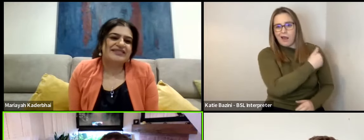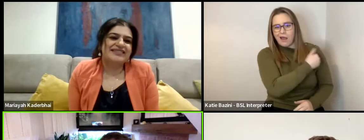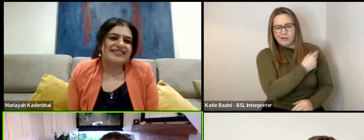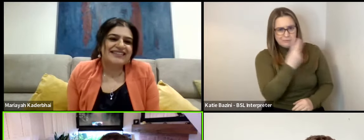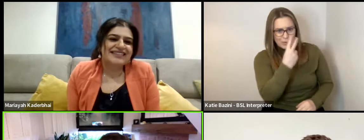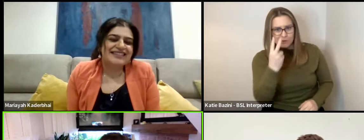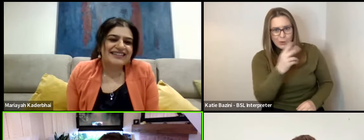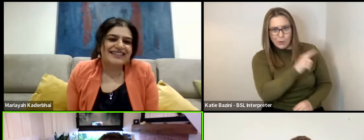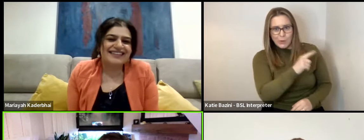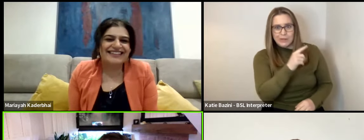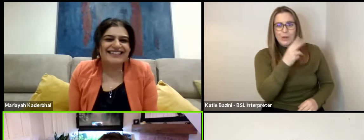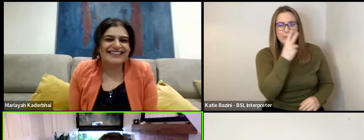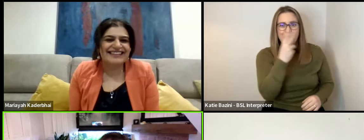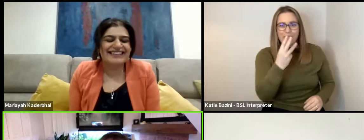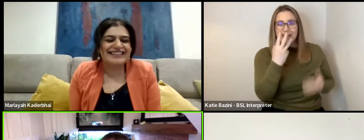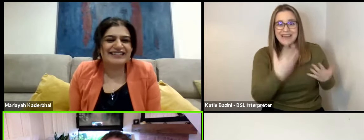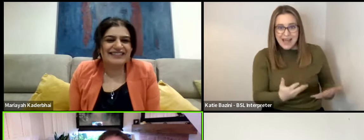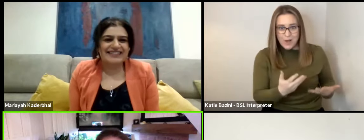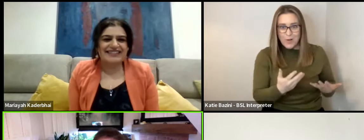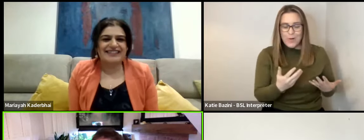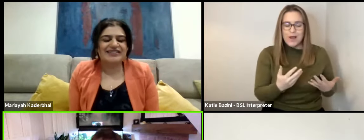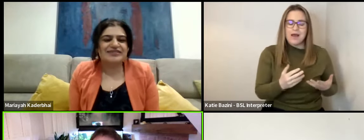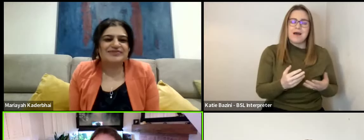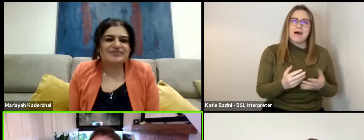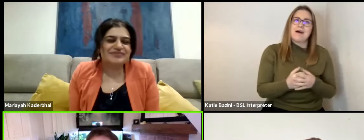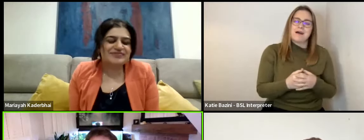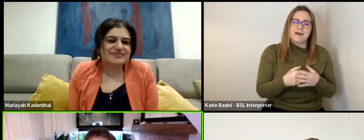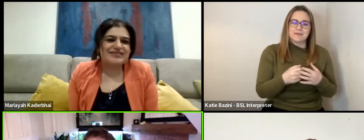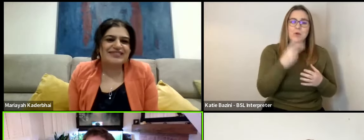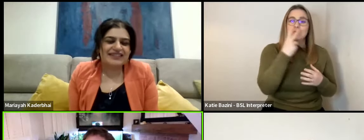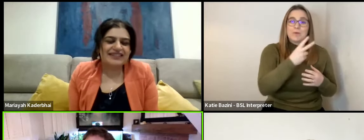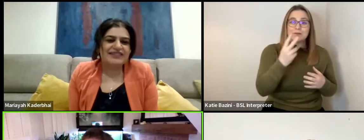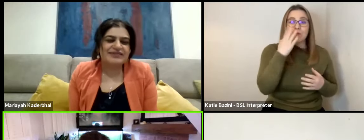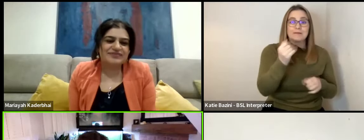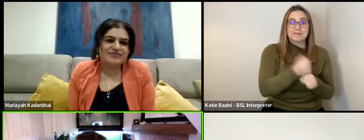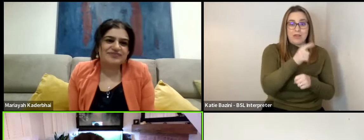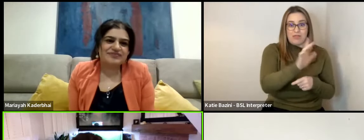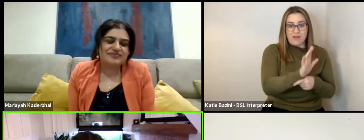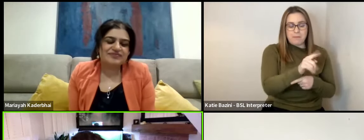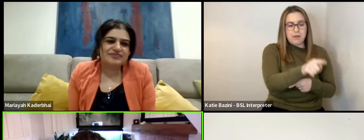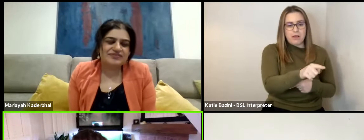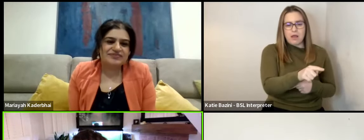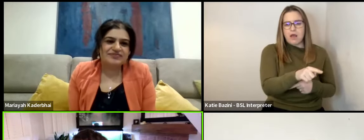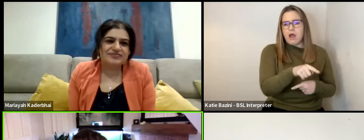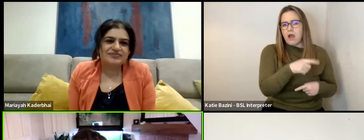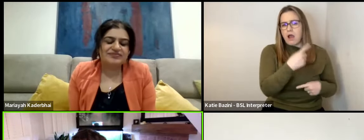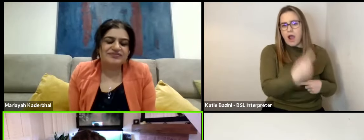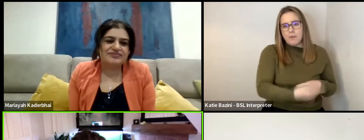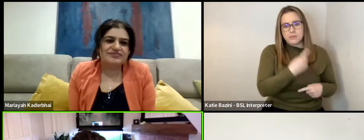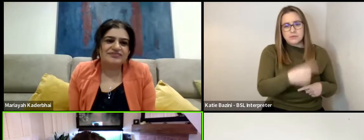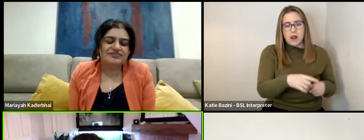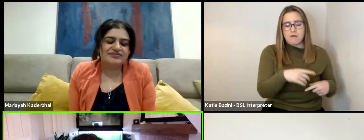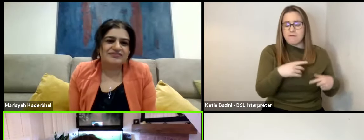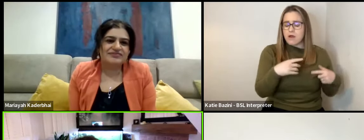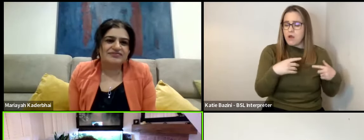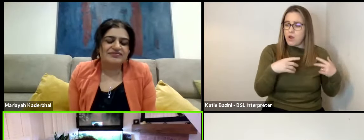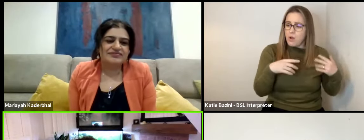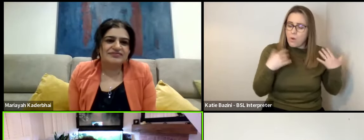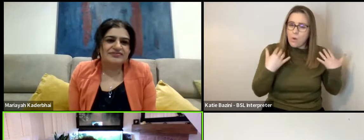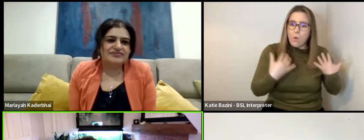23, he's 23 now. He was, well, 22 when we did it. He was absolutely